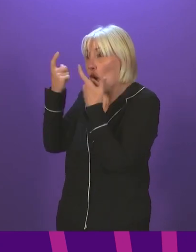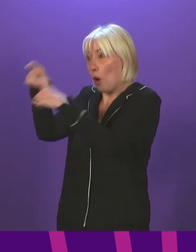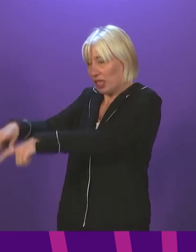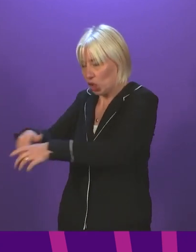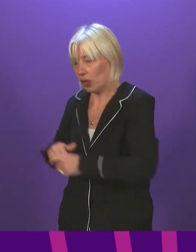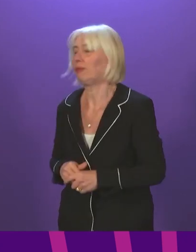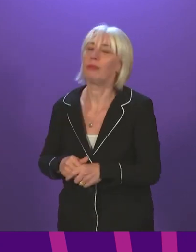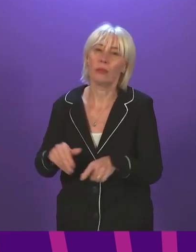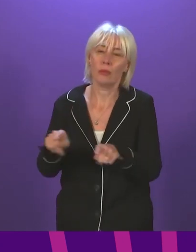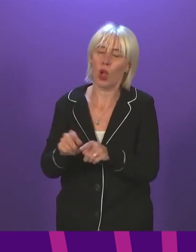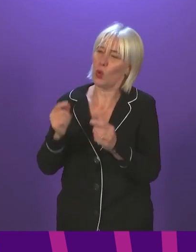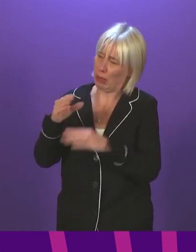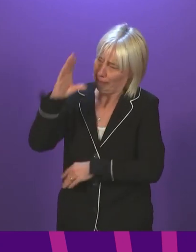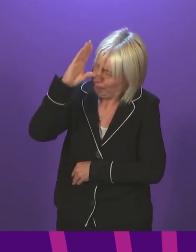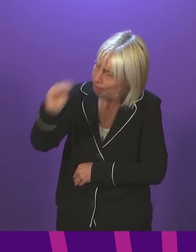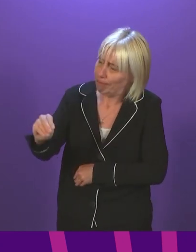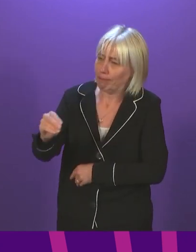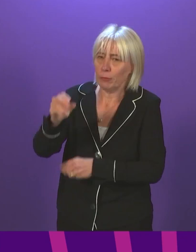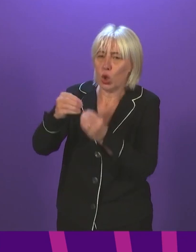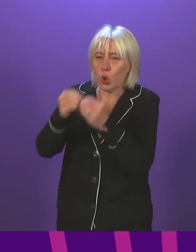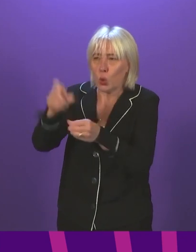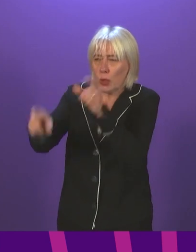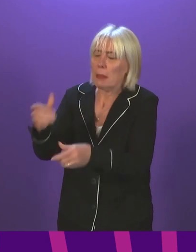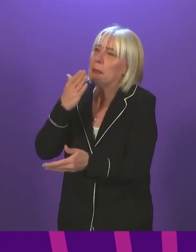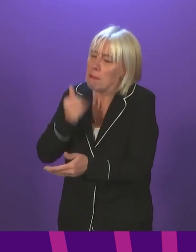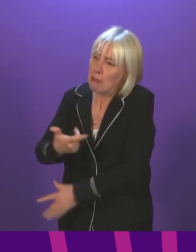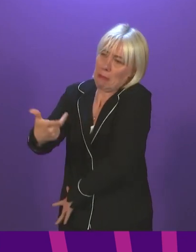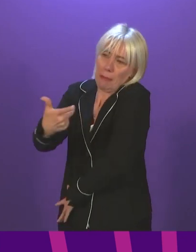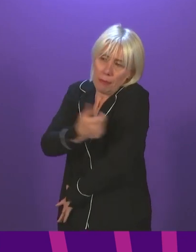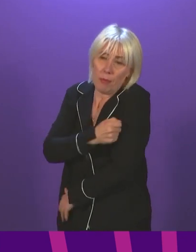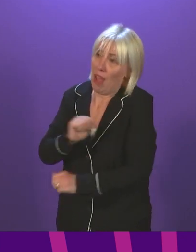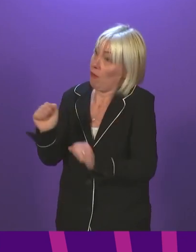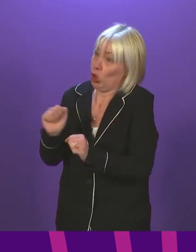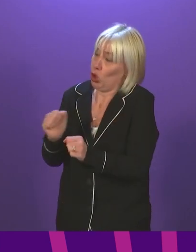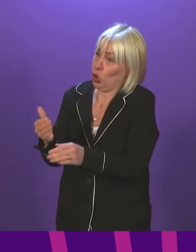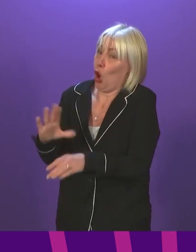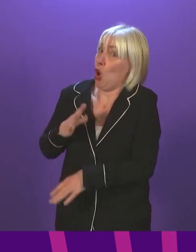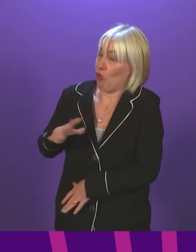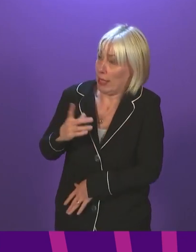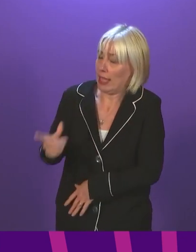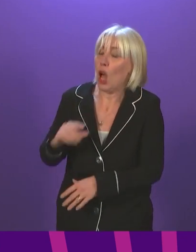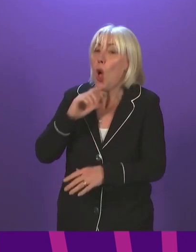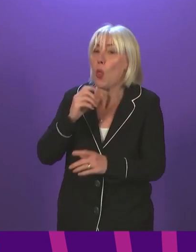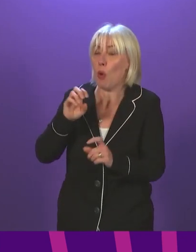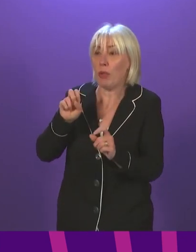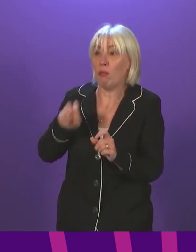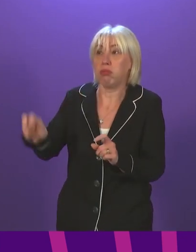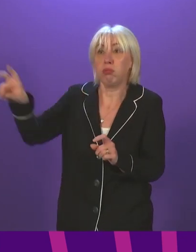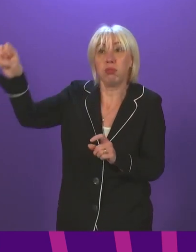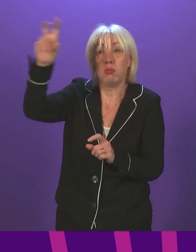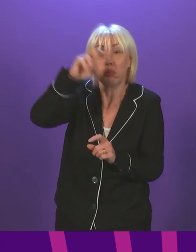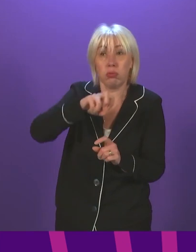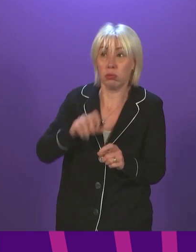we are strongly encouraging students to get vaccinated if they have not done so already. Mobile vaccination units are being deployed